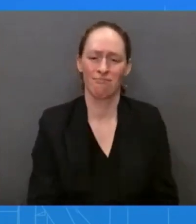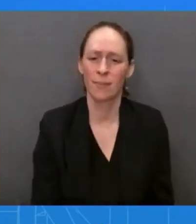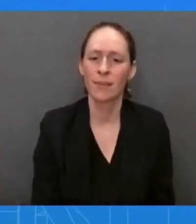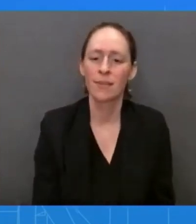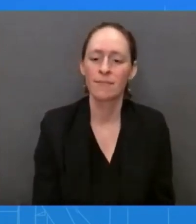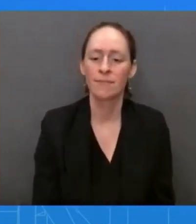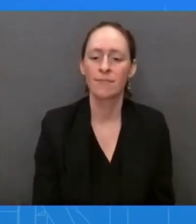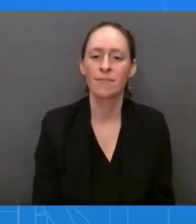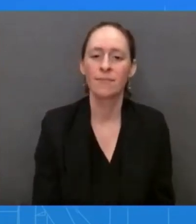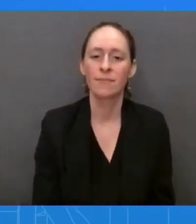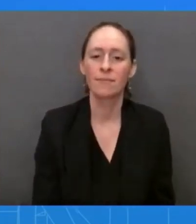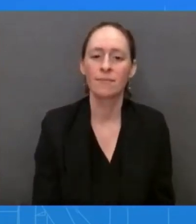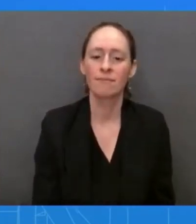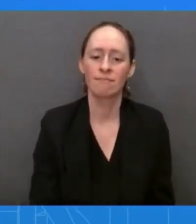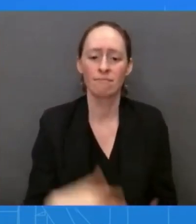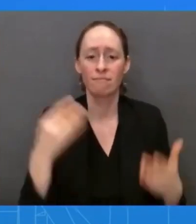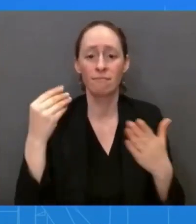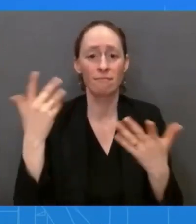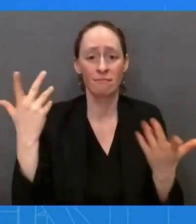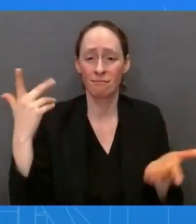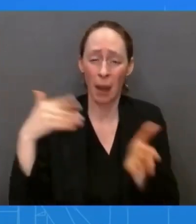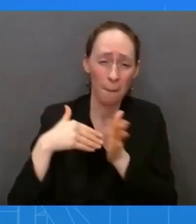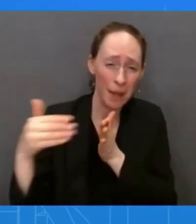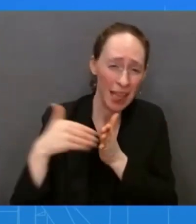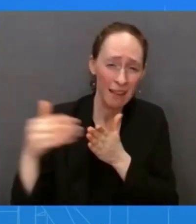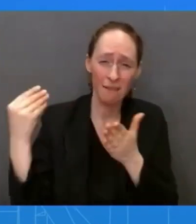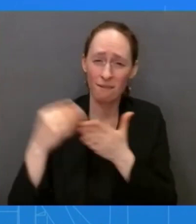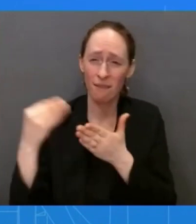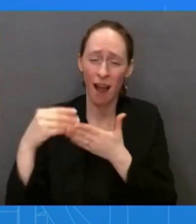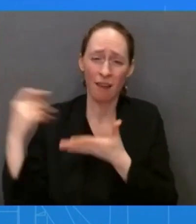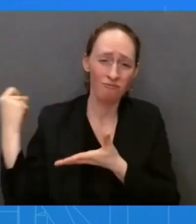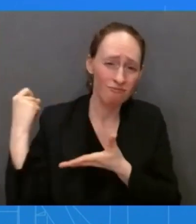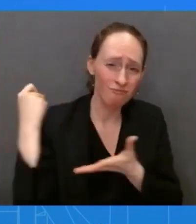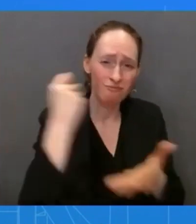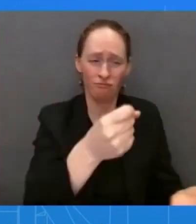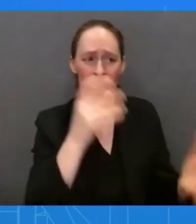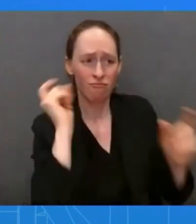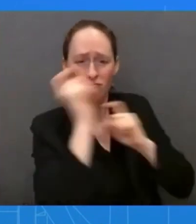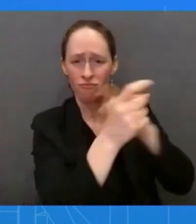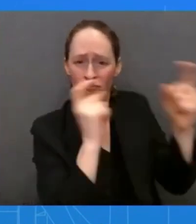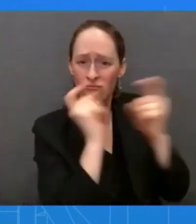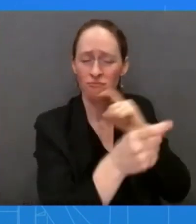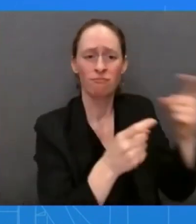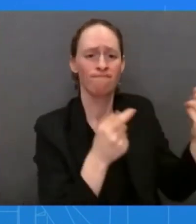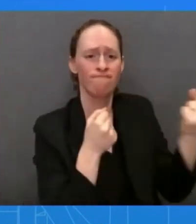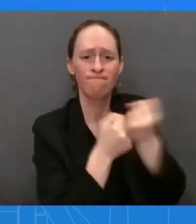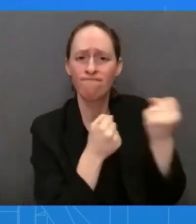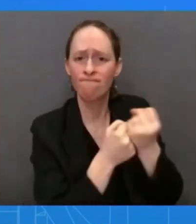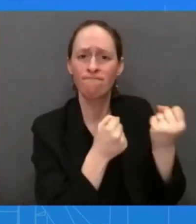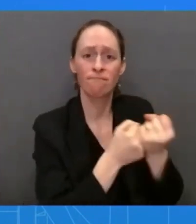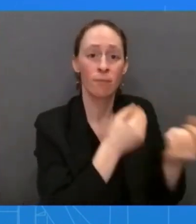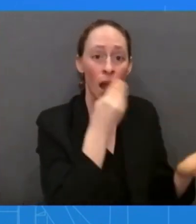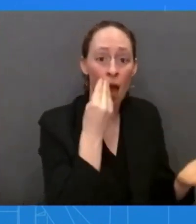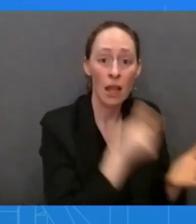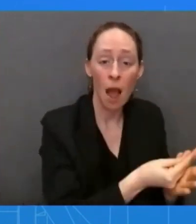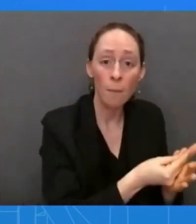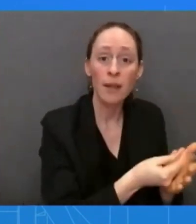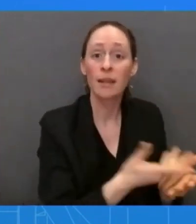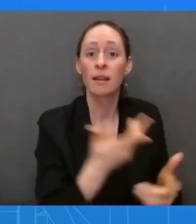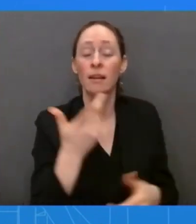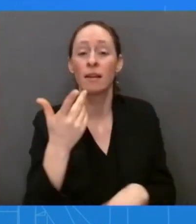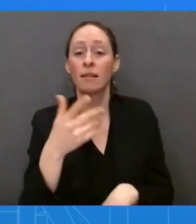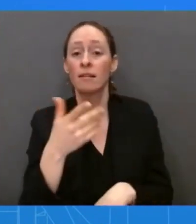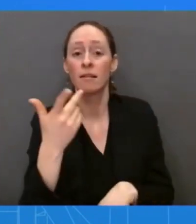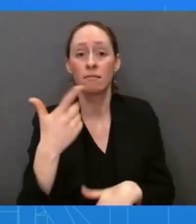and even financial assistance, Kristen. So they have stepped up in a big way. We're grateful for that support. Prime Minister Trudeau